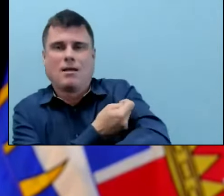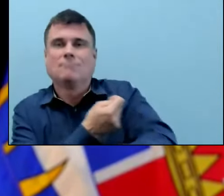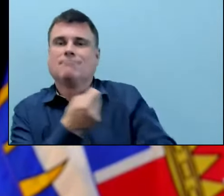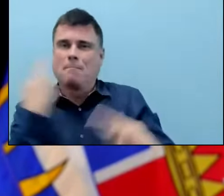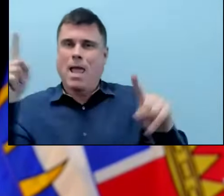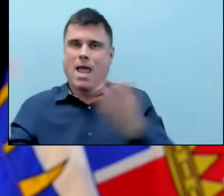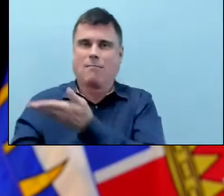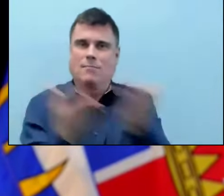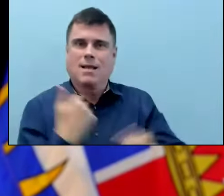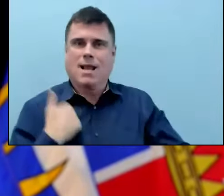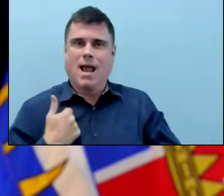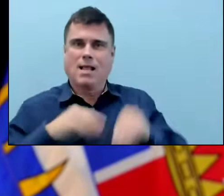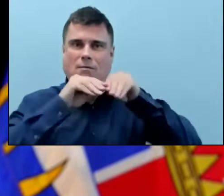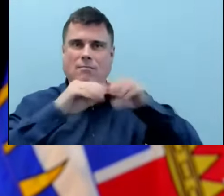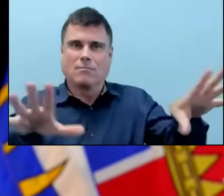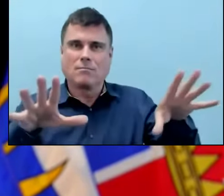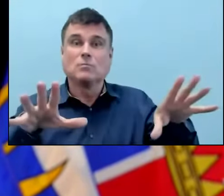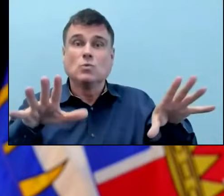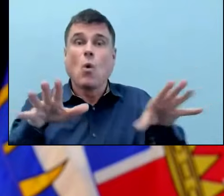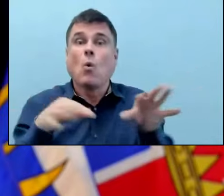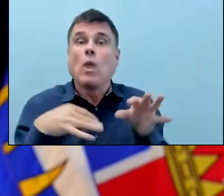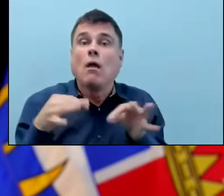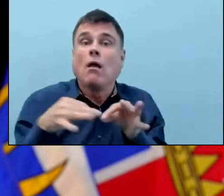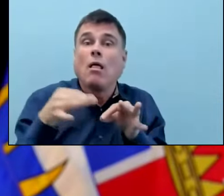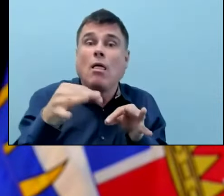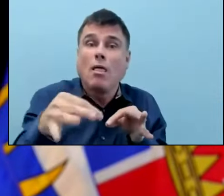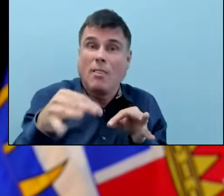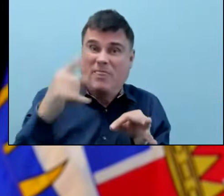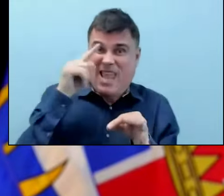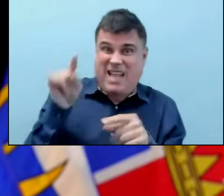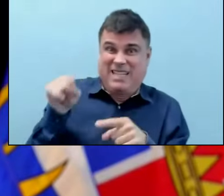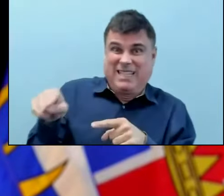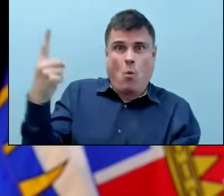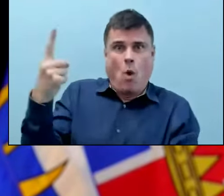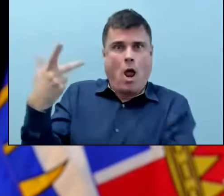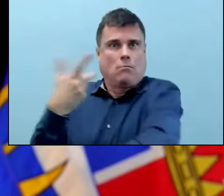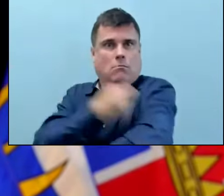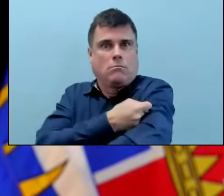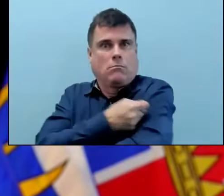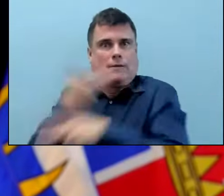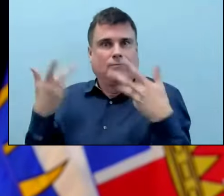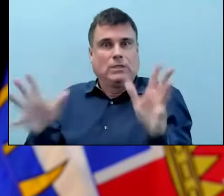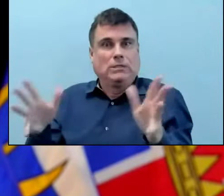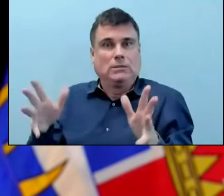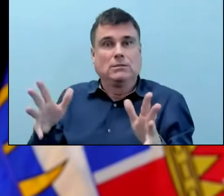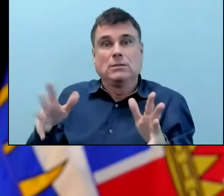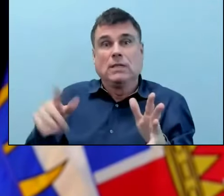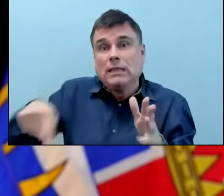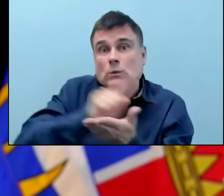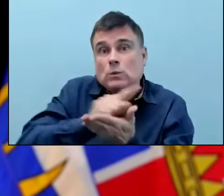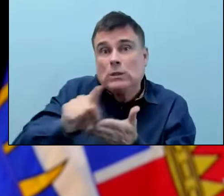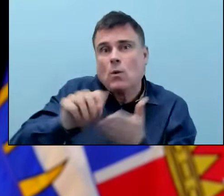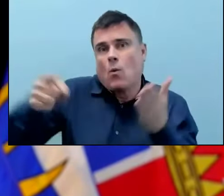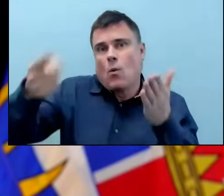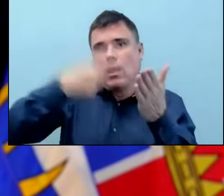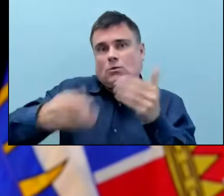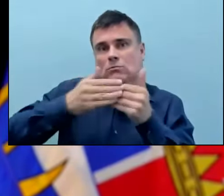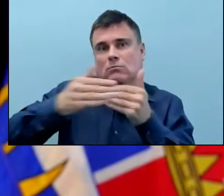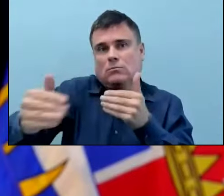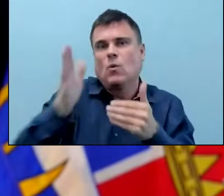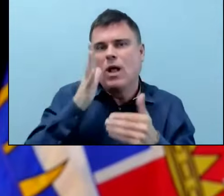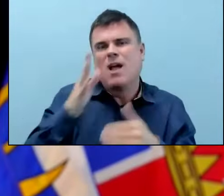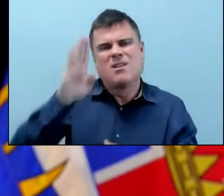And we expect it will be available for people either late this week or early next week. I know there's several people who've